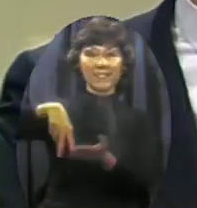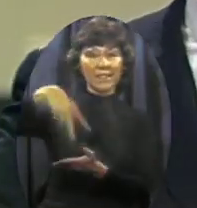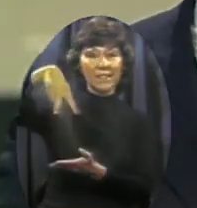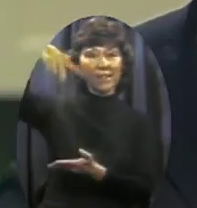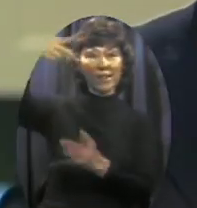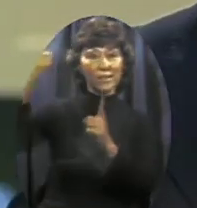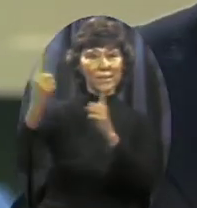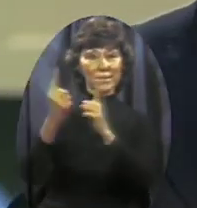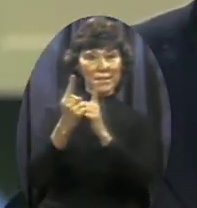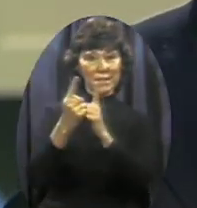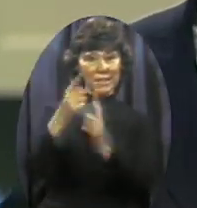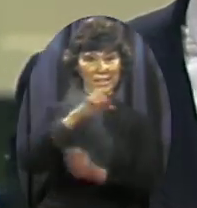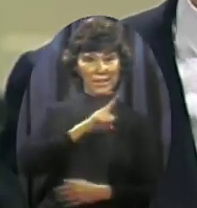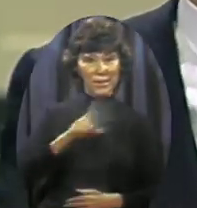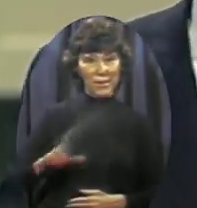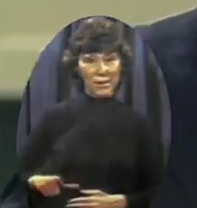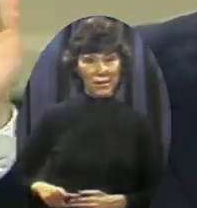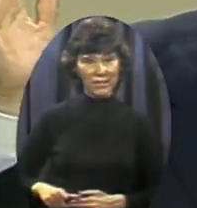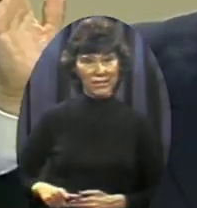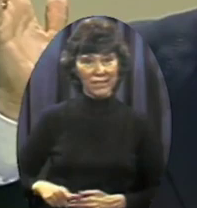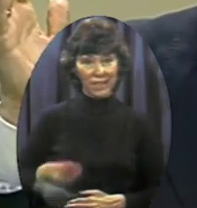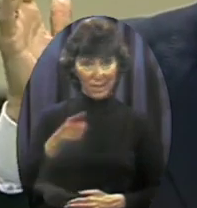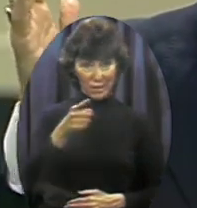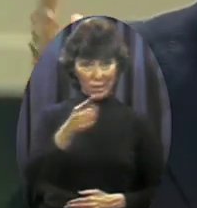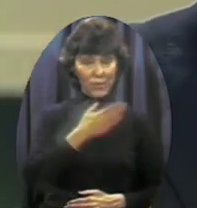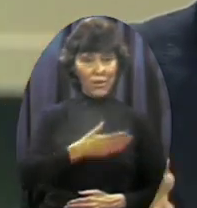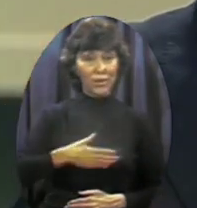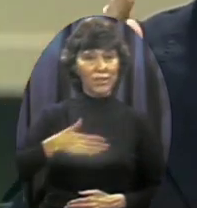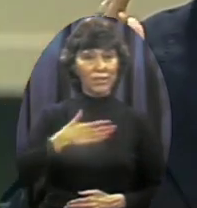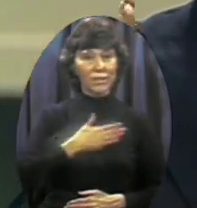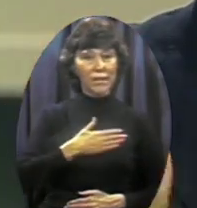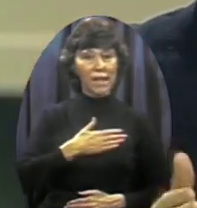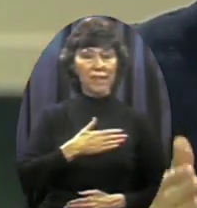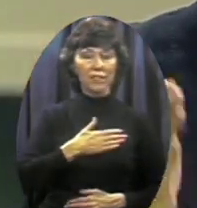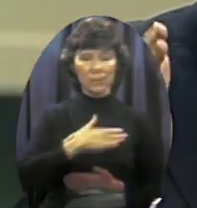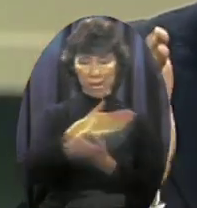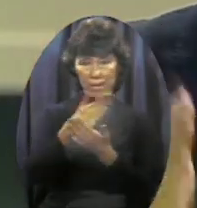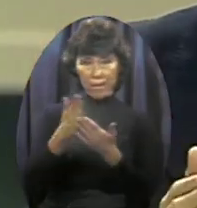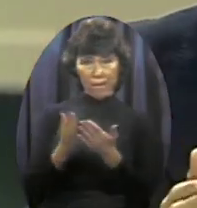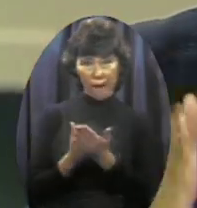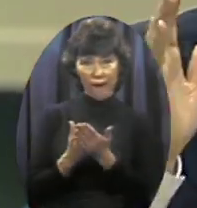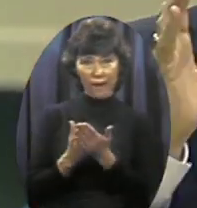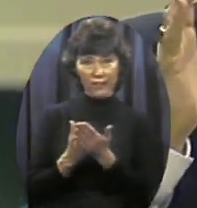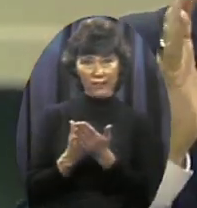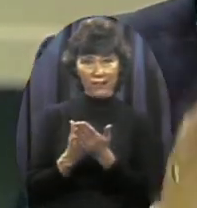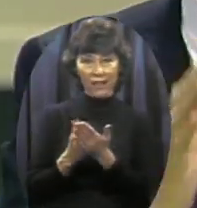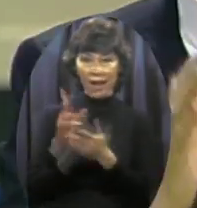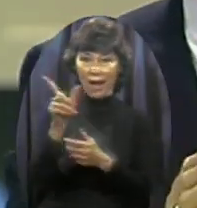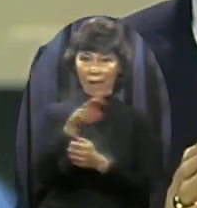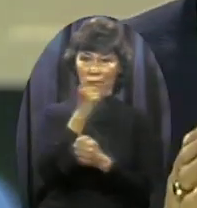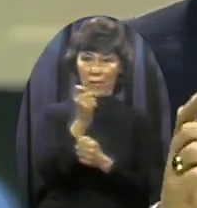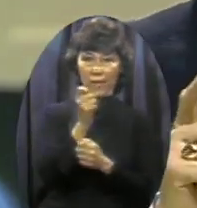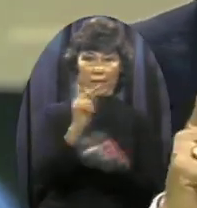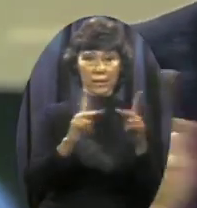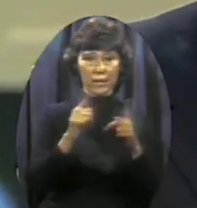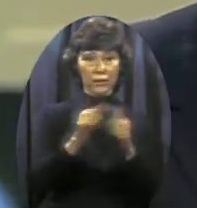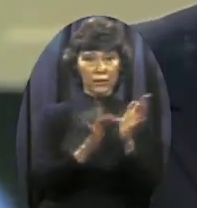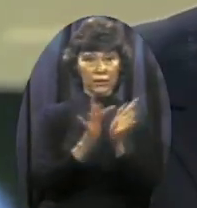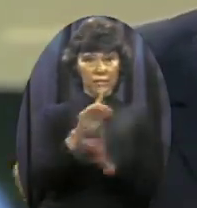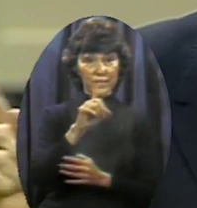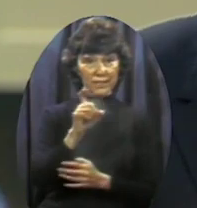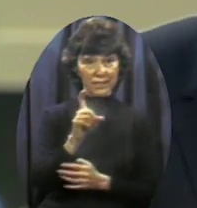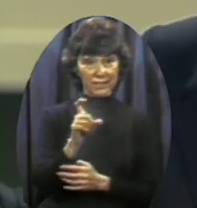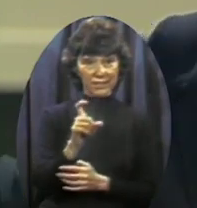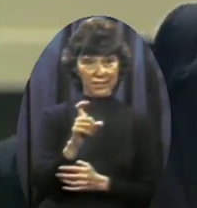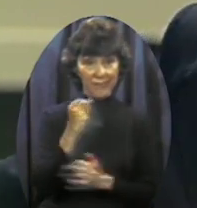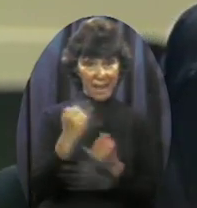hundreds of millions of souls Then let's pray for spiritual revival in America And if we have spiritual revival Here's the verse